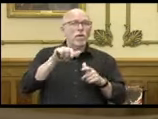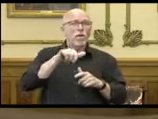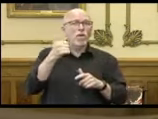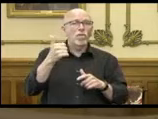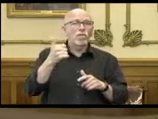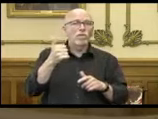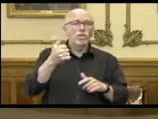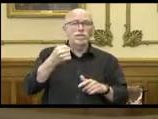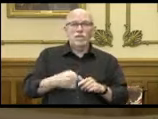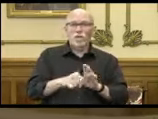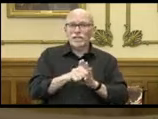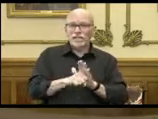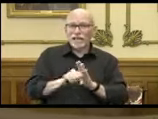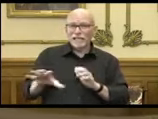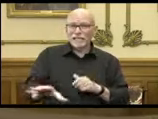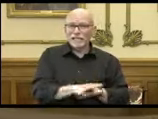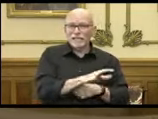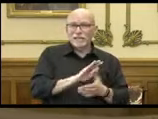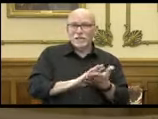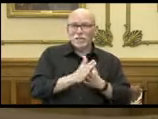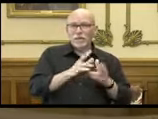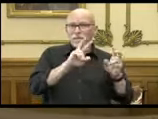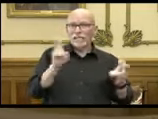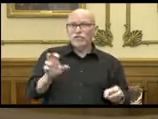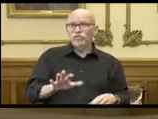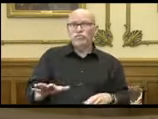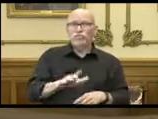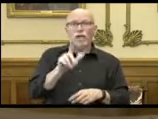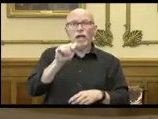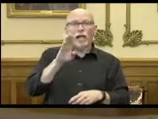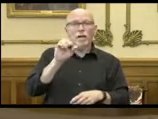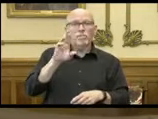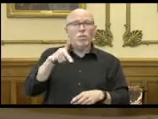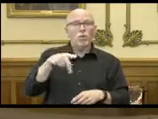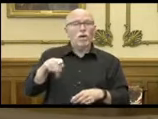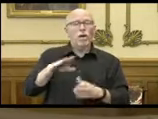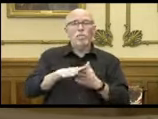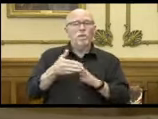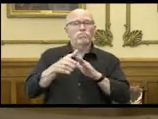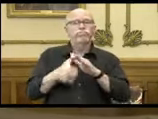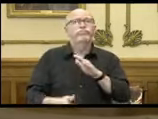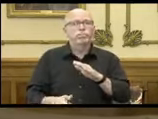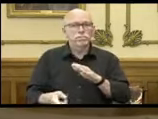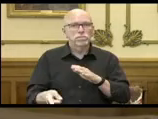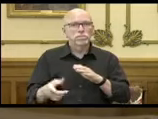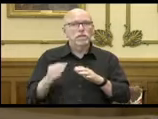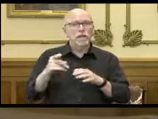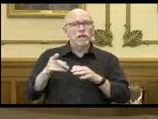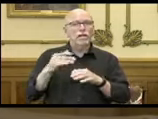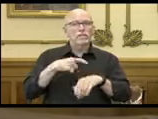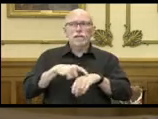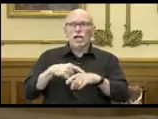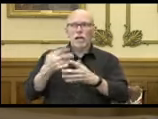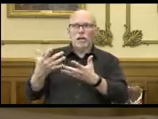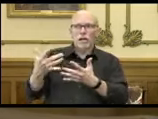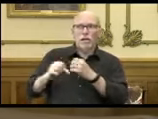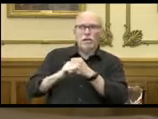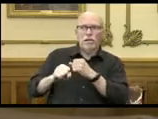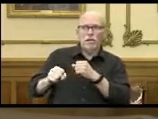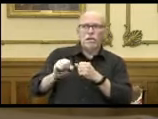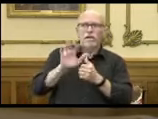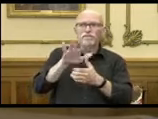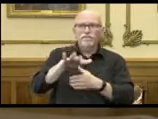states becoming more of an issue, that LabCorp got very bogged down and our times went very, very long. We were going to 55